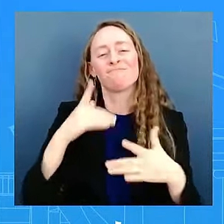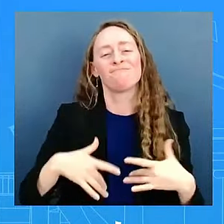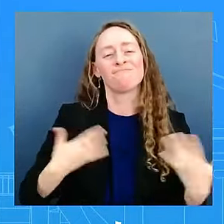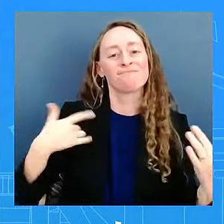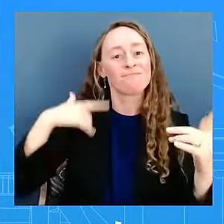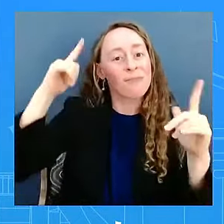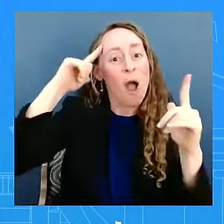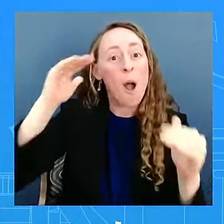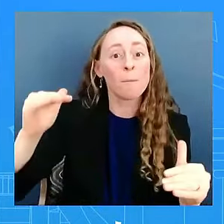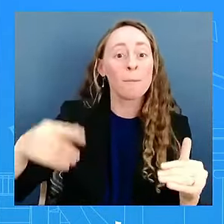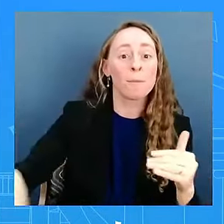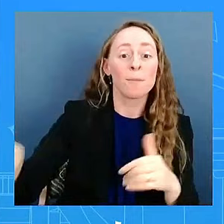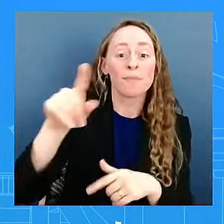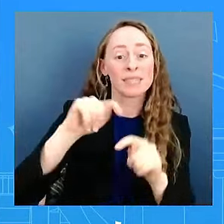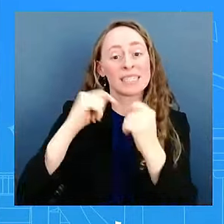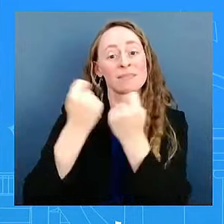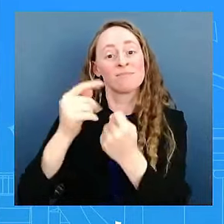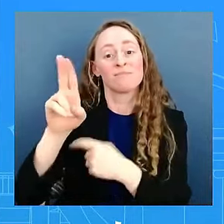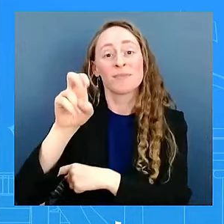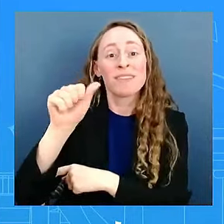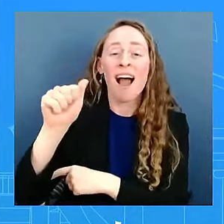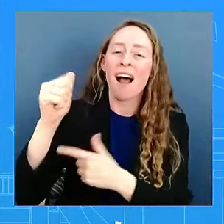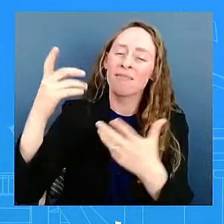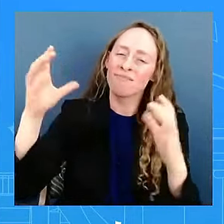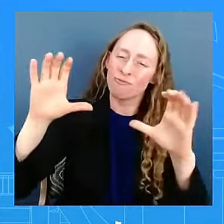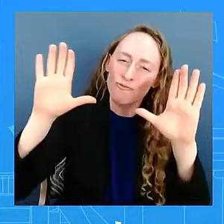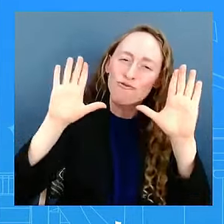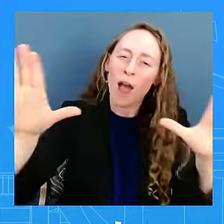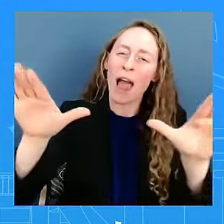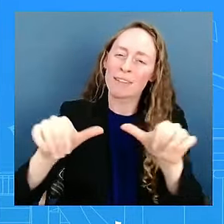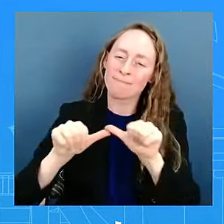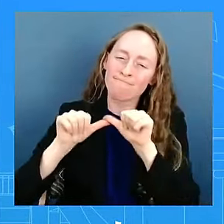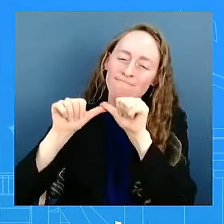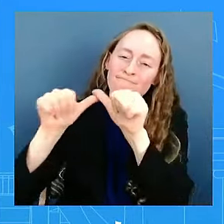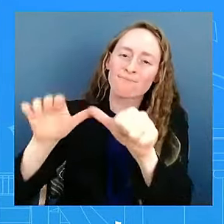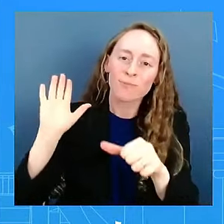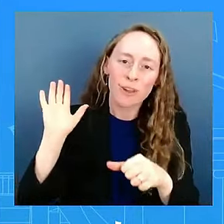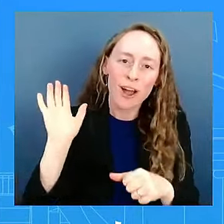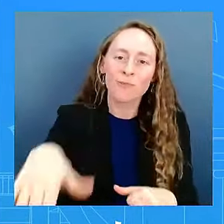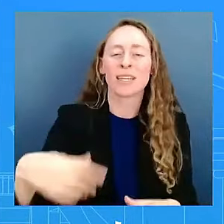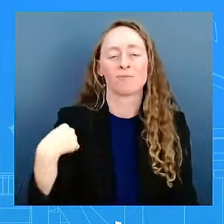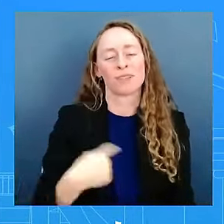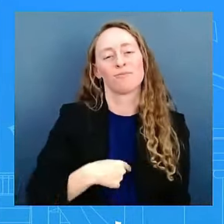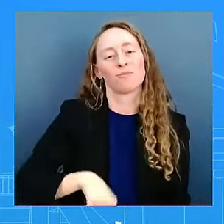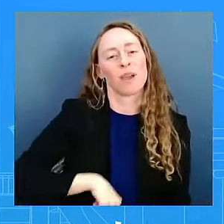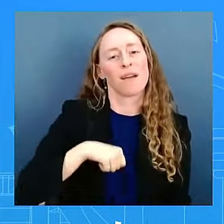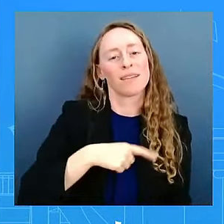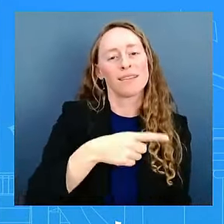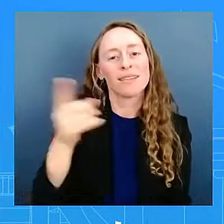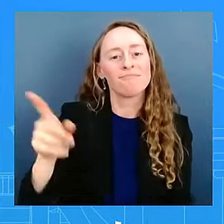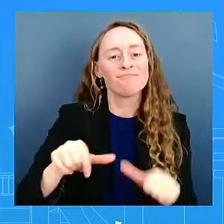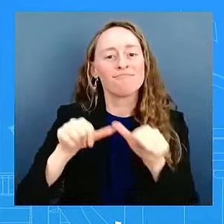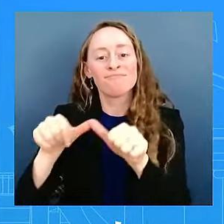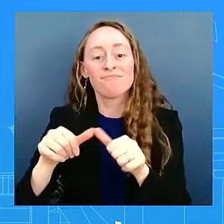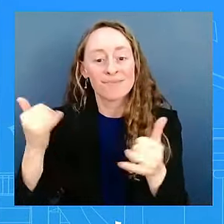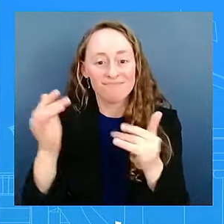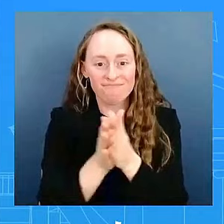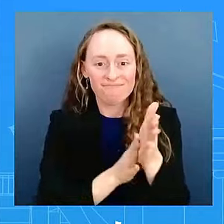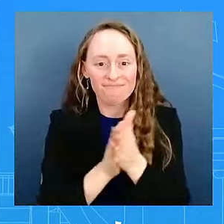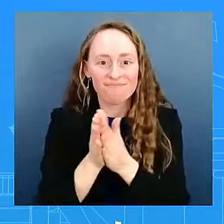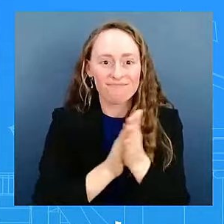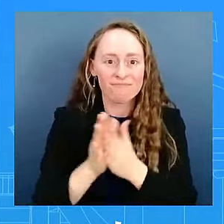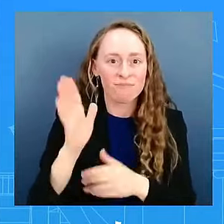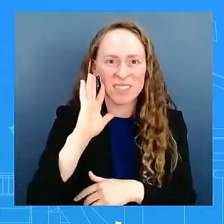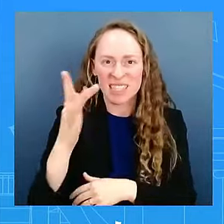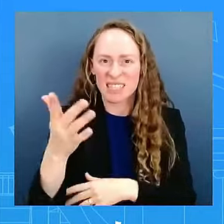continue to make us proud, we are especially excited to see the women's soccer team and the men's basketball team in action today.